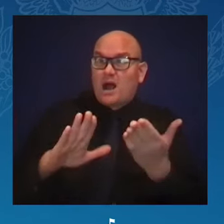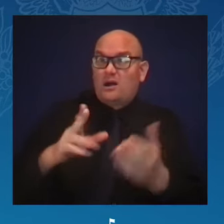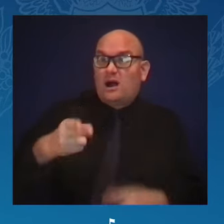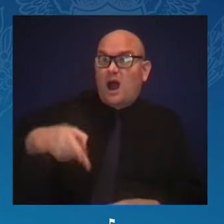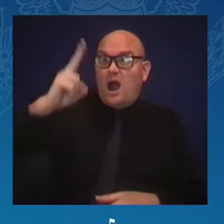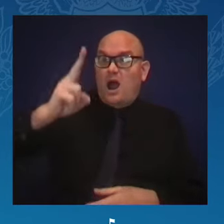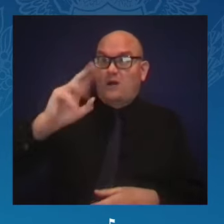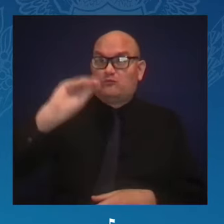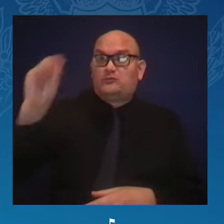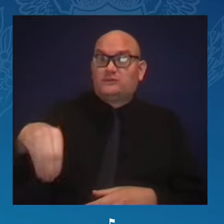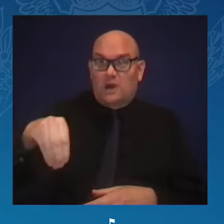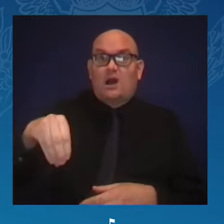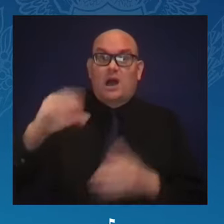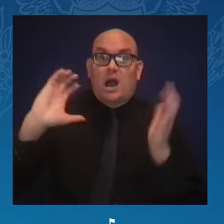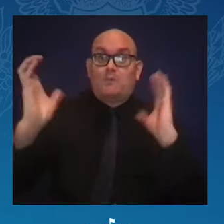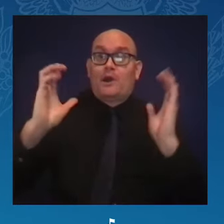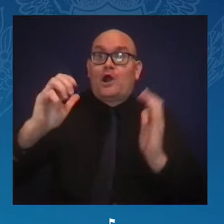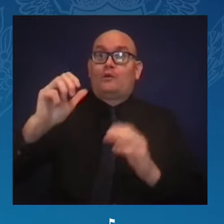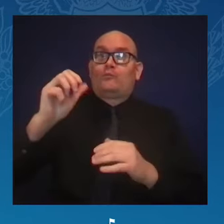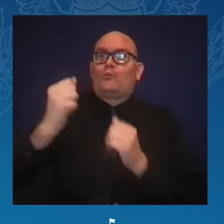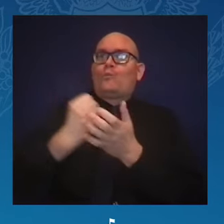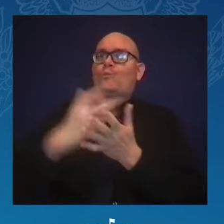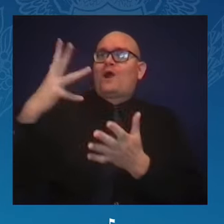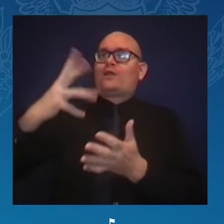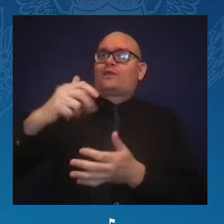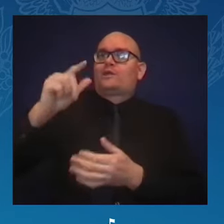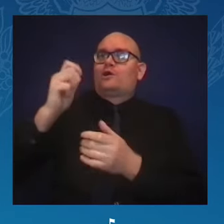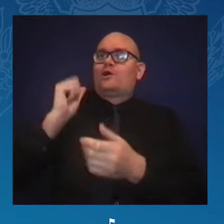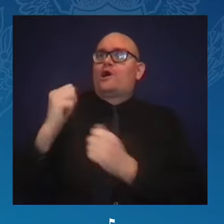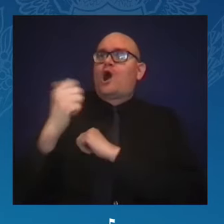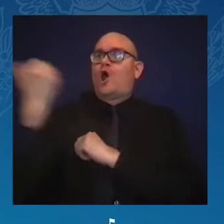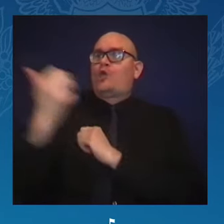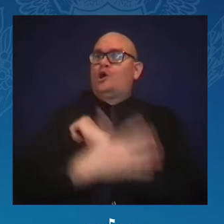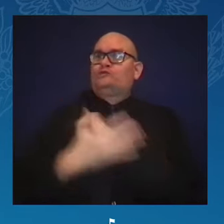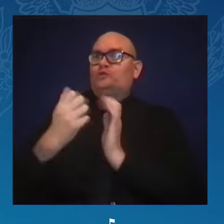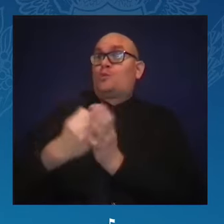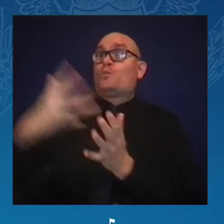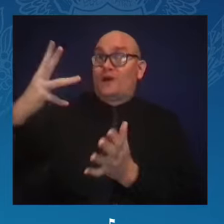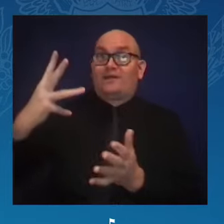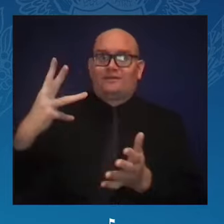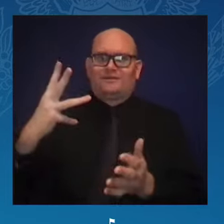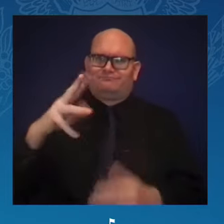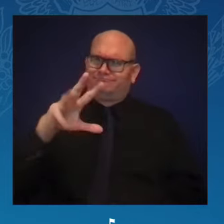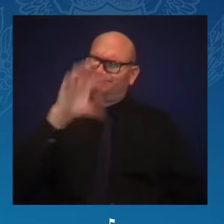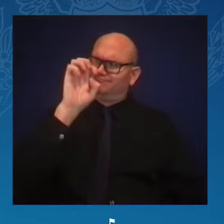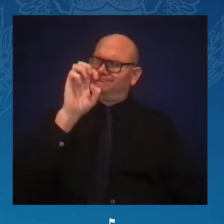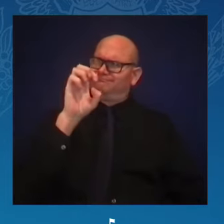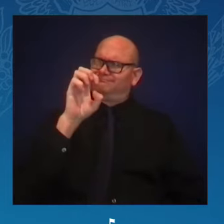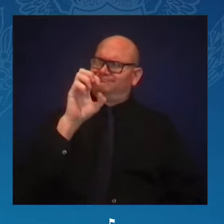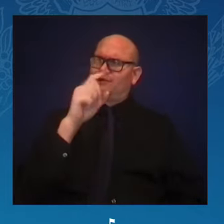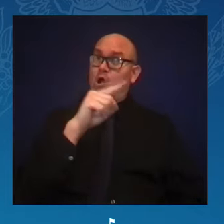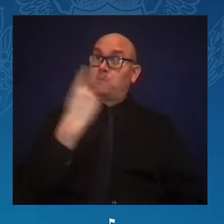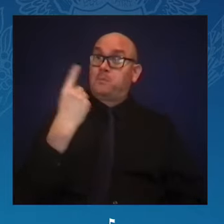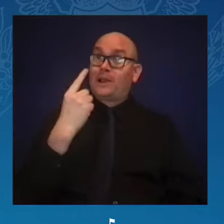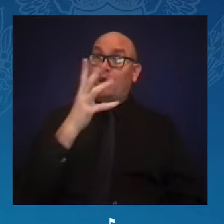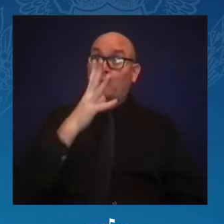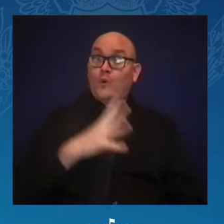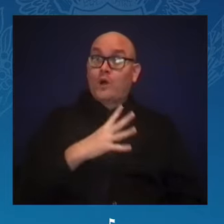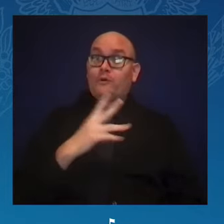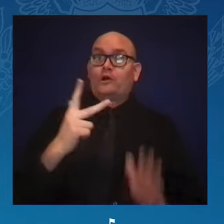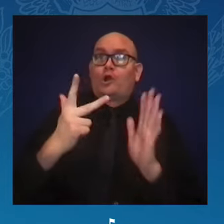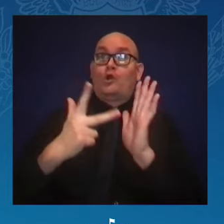And so, when President Biden and I took office, we did what was right and made maternal health a national